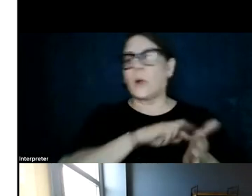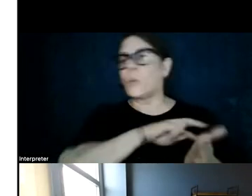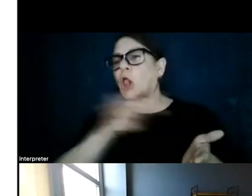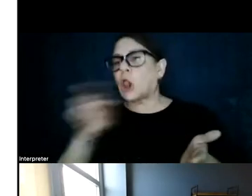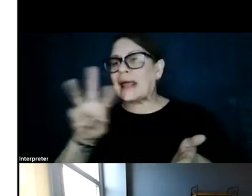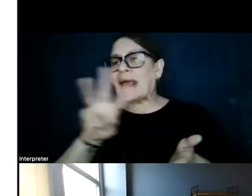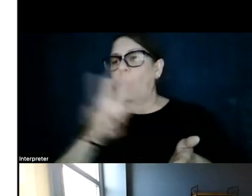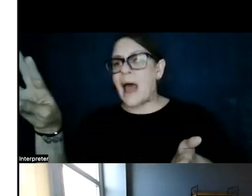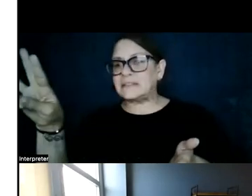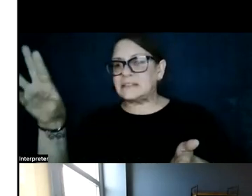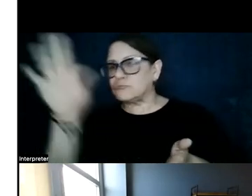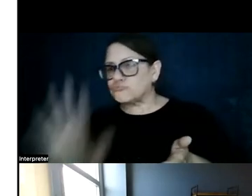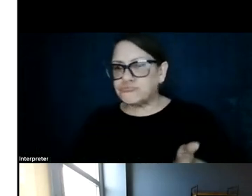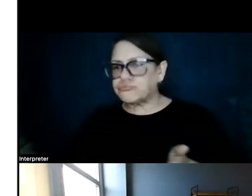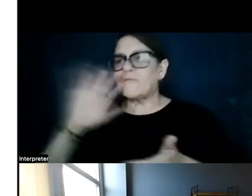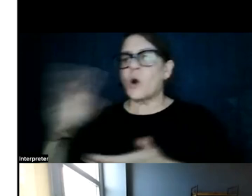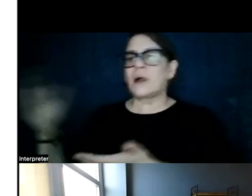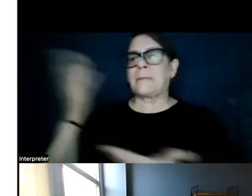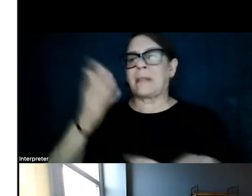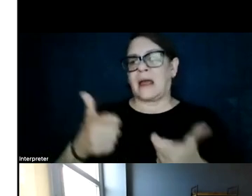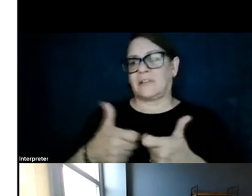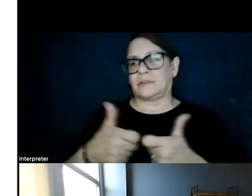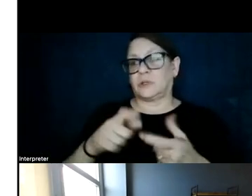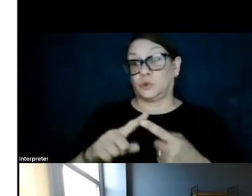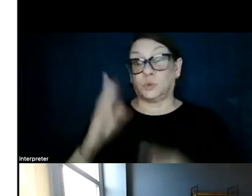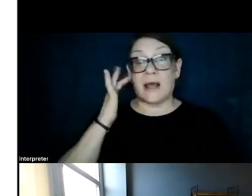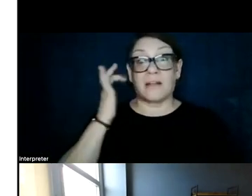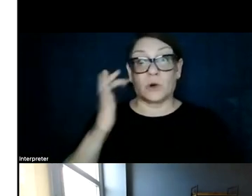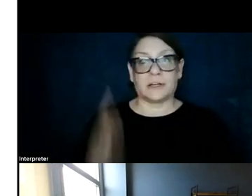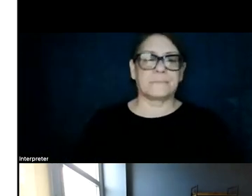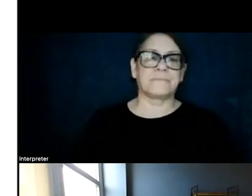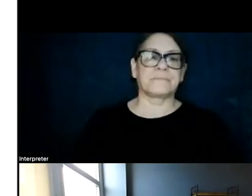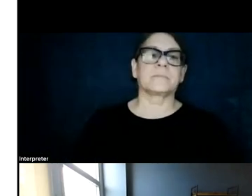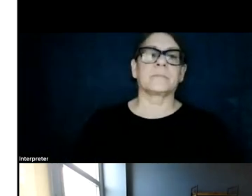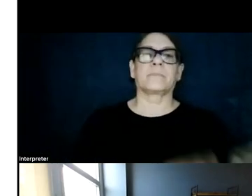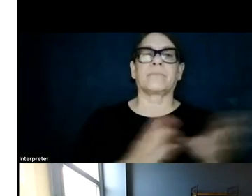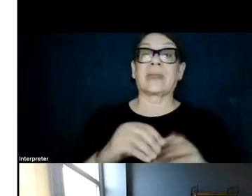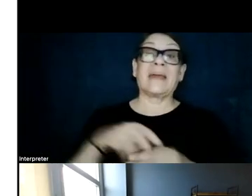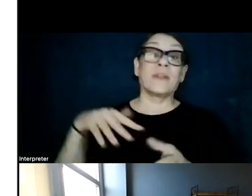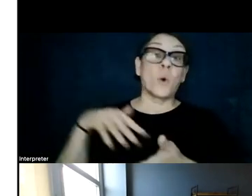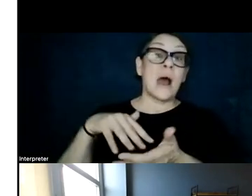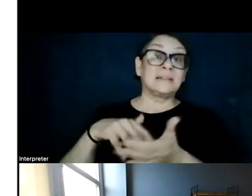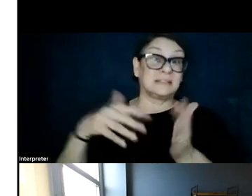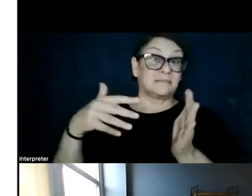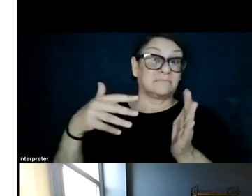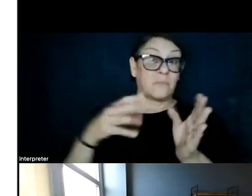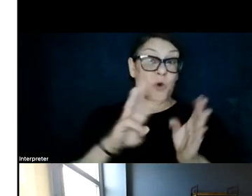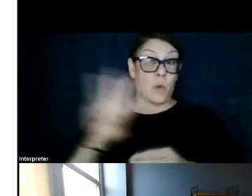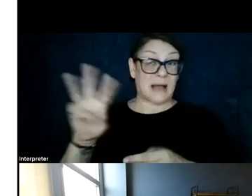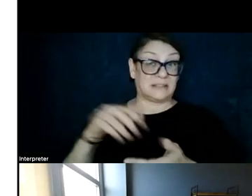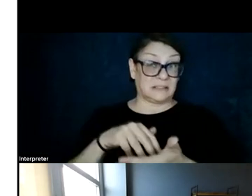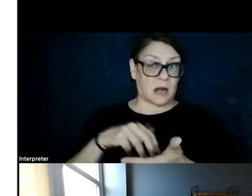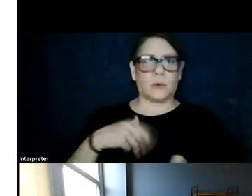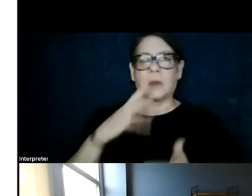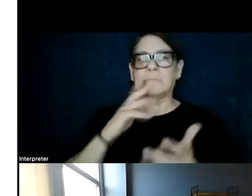-wide for the supply of electricity. In the Western study, we expanded that scope